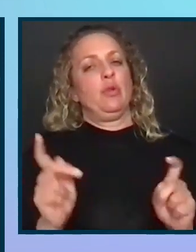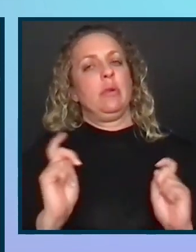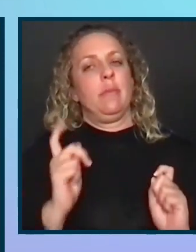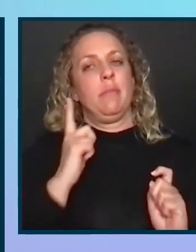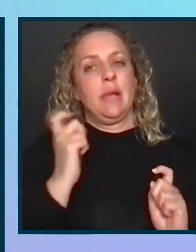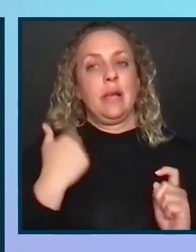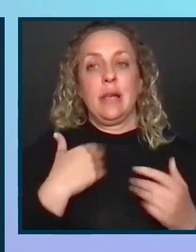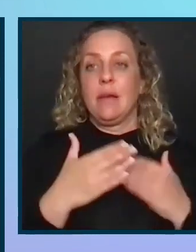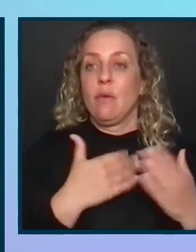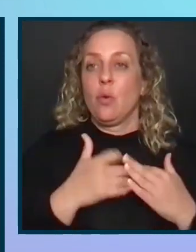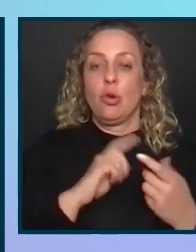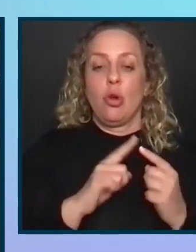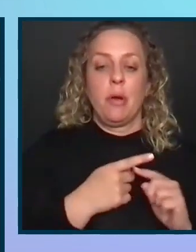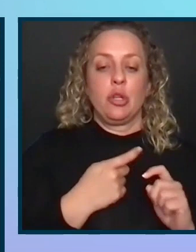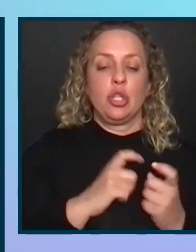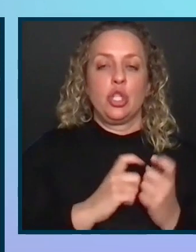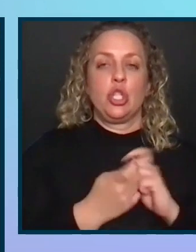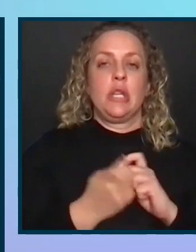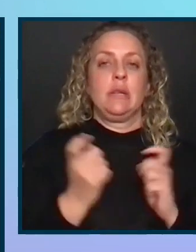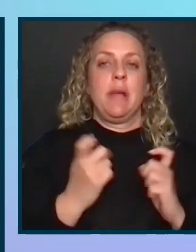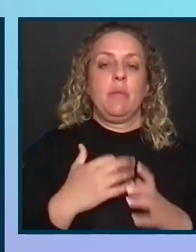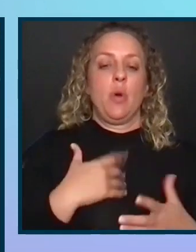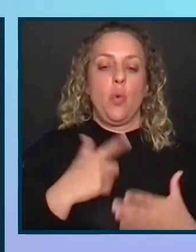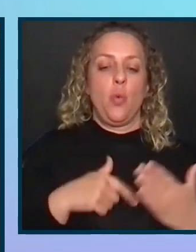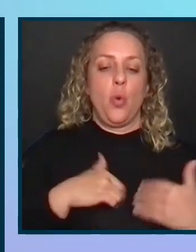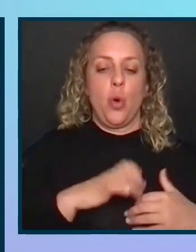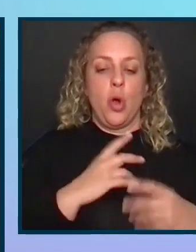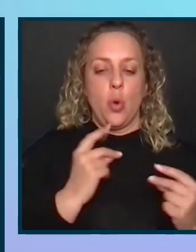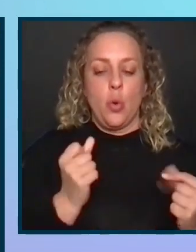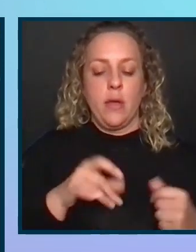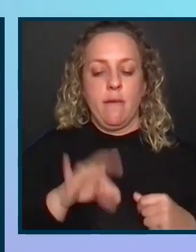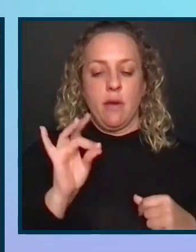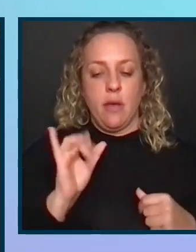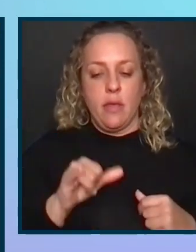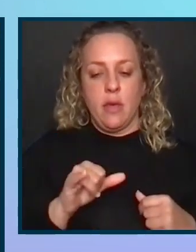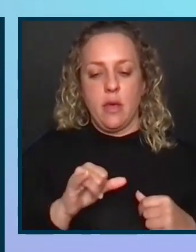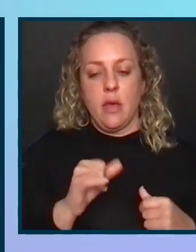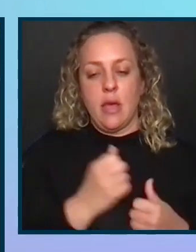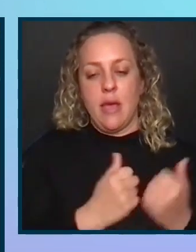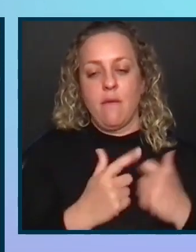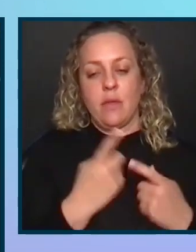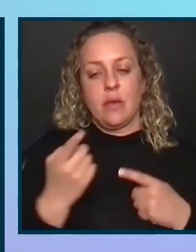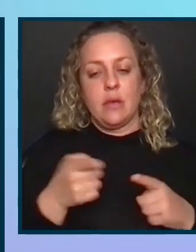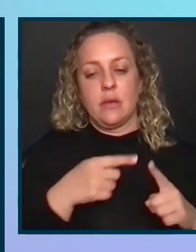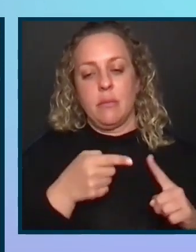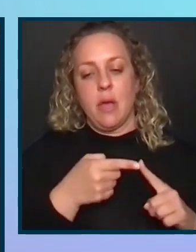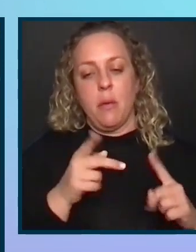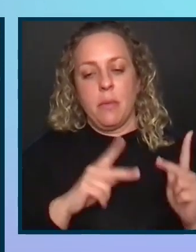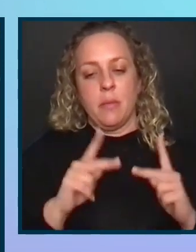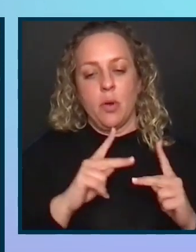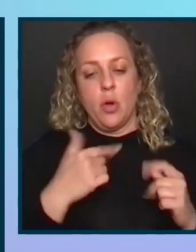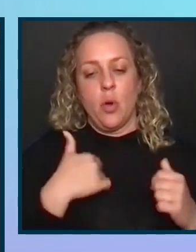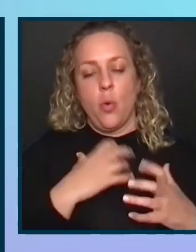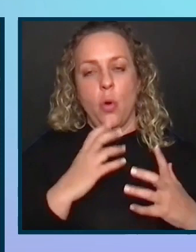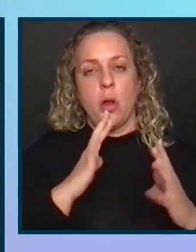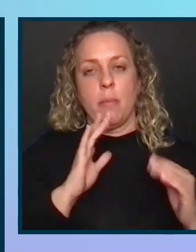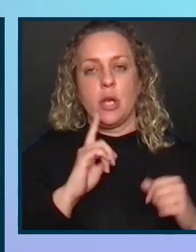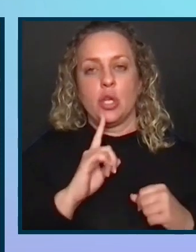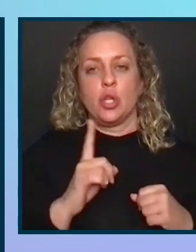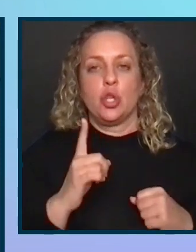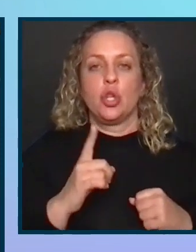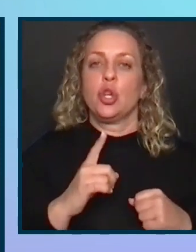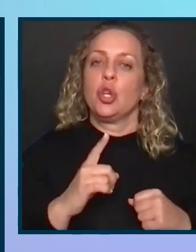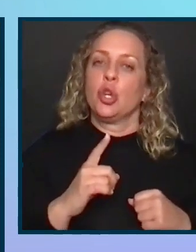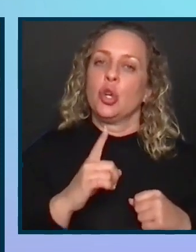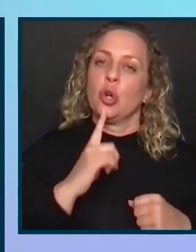though we're going to talk about change management, what we're going to quickly find is everything is about people. And we want to make sure that we underscore